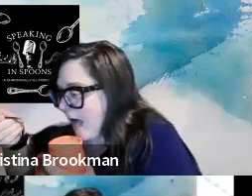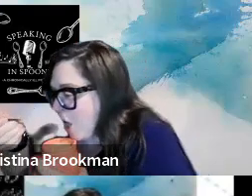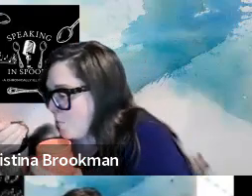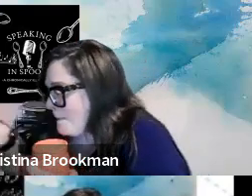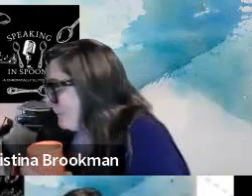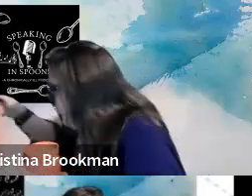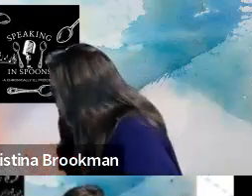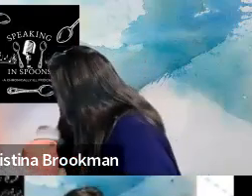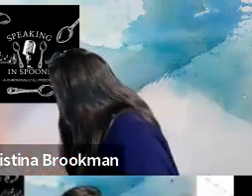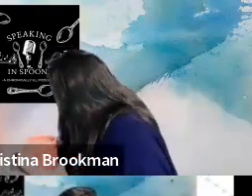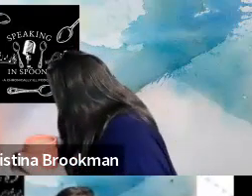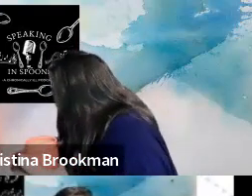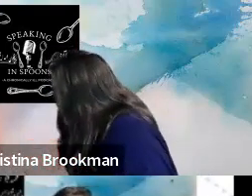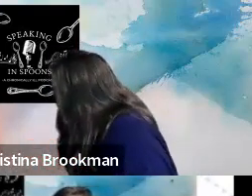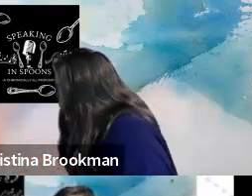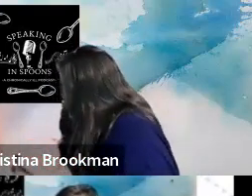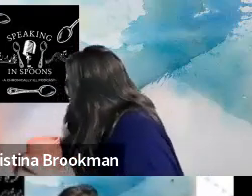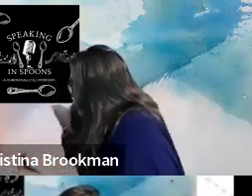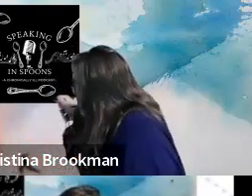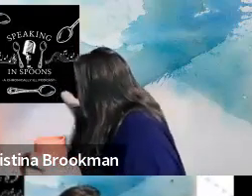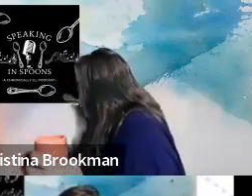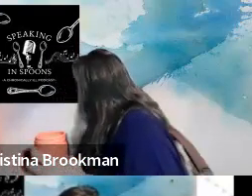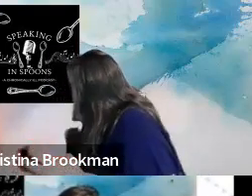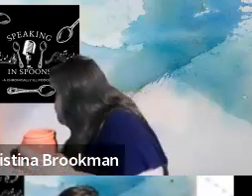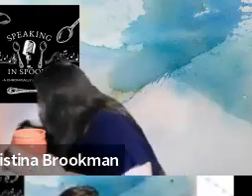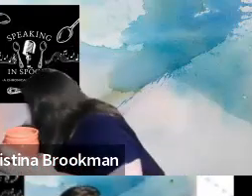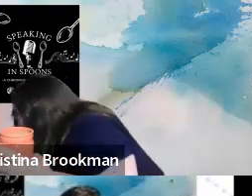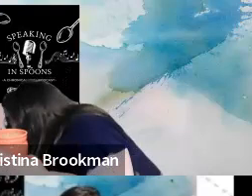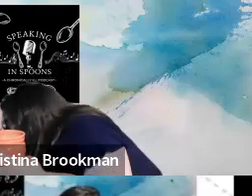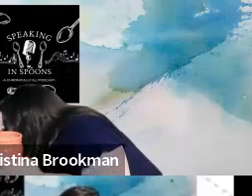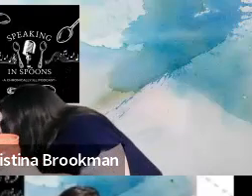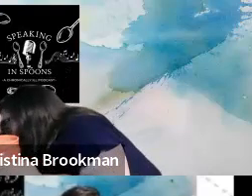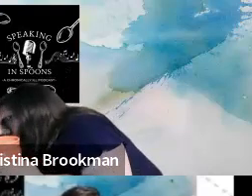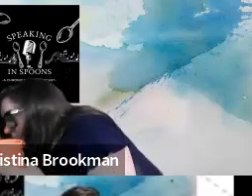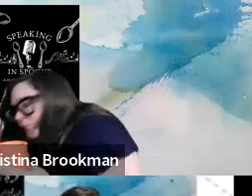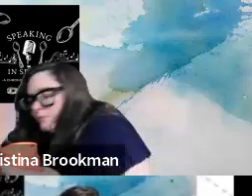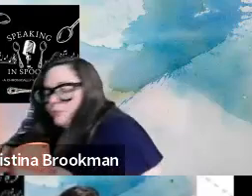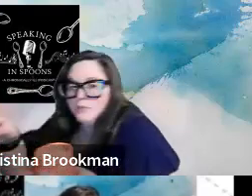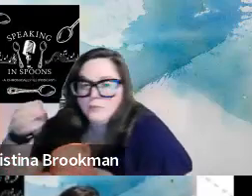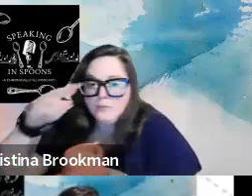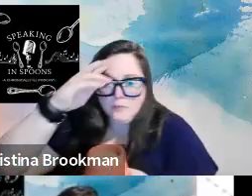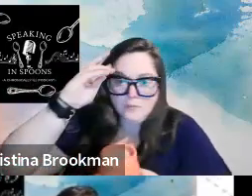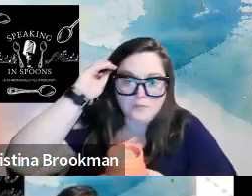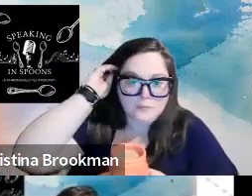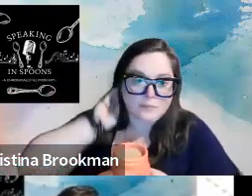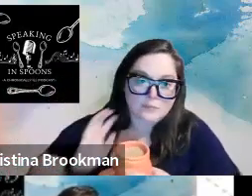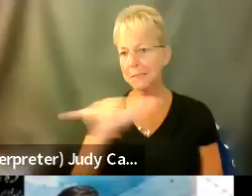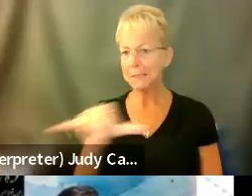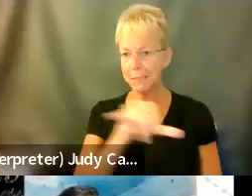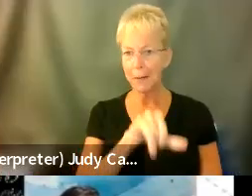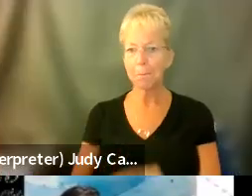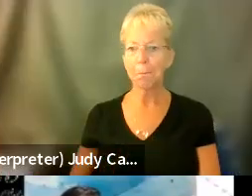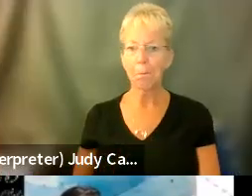titled this Speaking in Spoons, because of my podcast, Speaking in Spoons, a